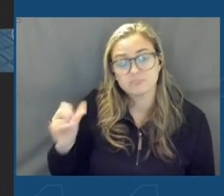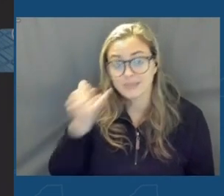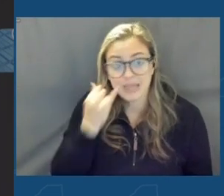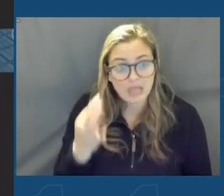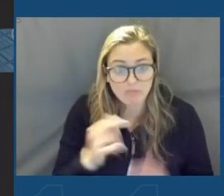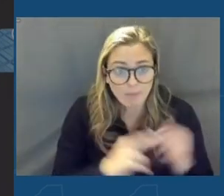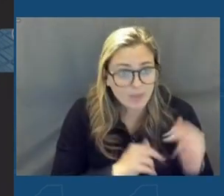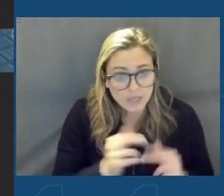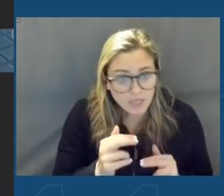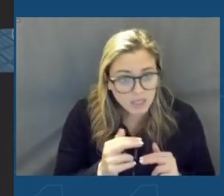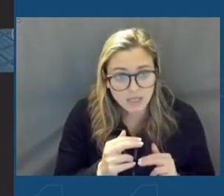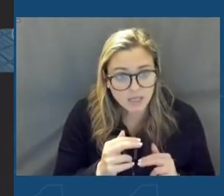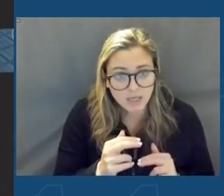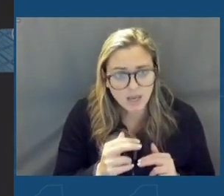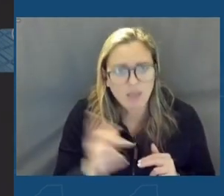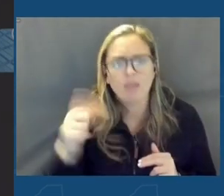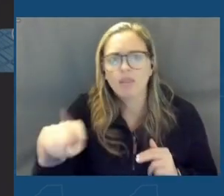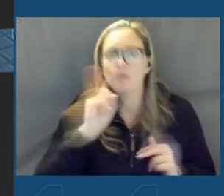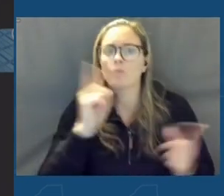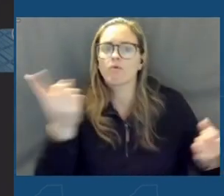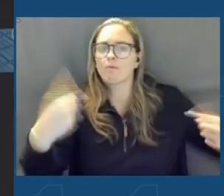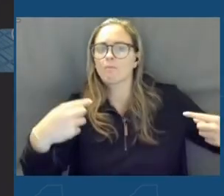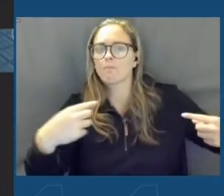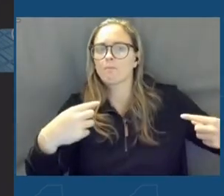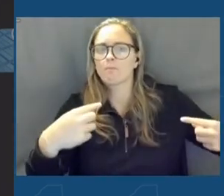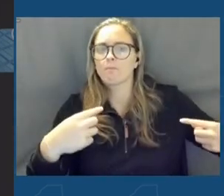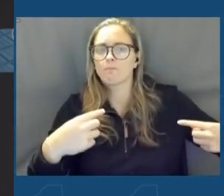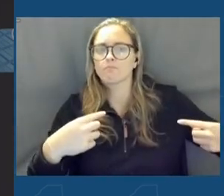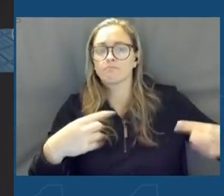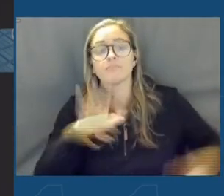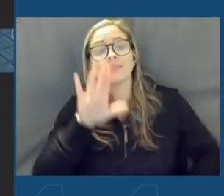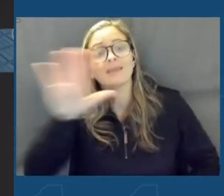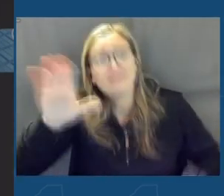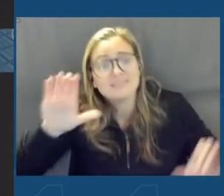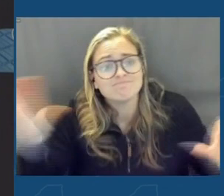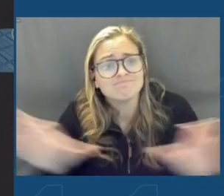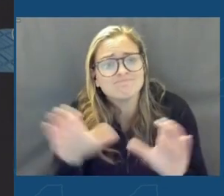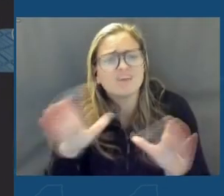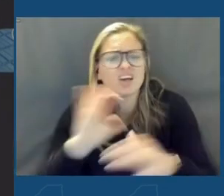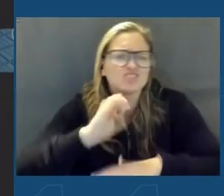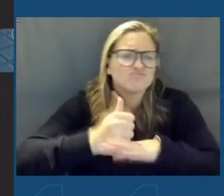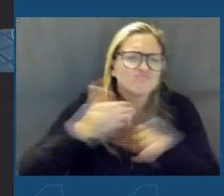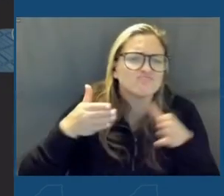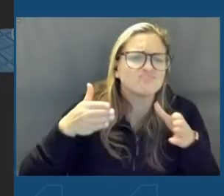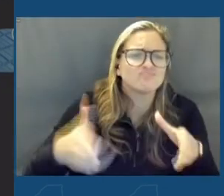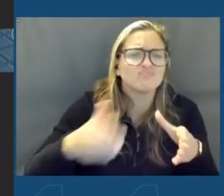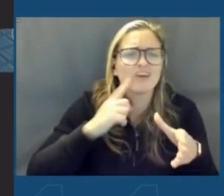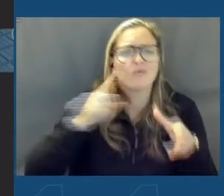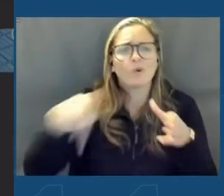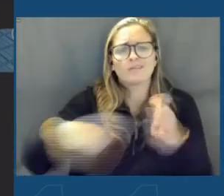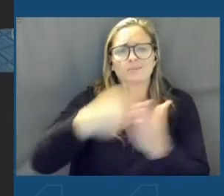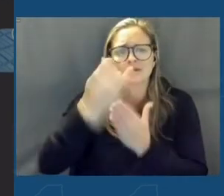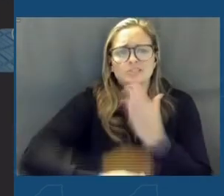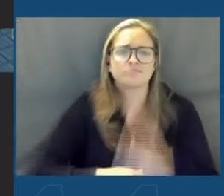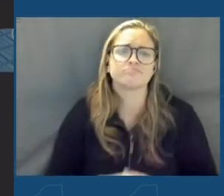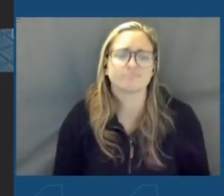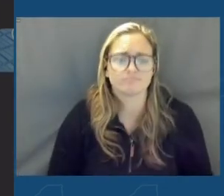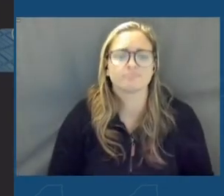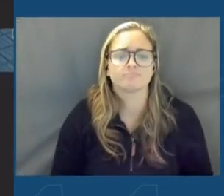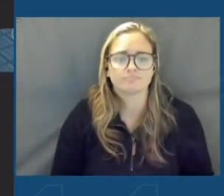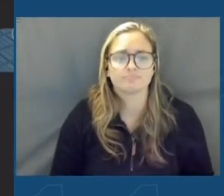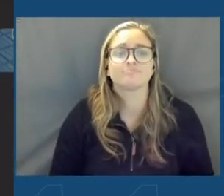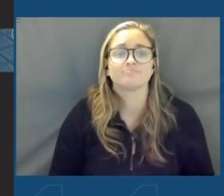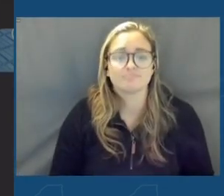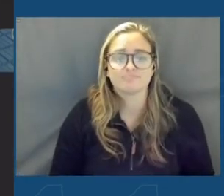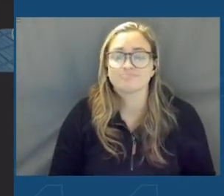build it, they will come. His actions paved the way for this project and